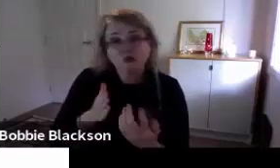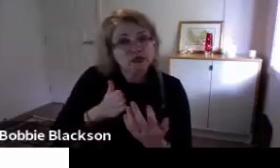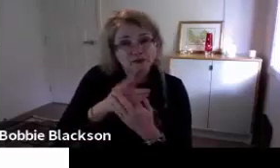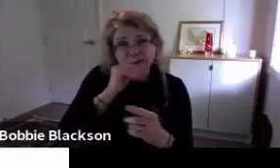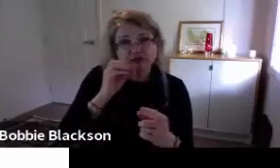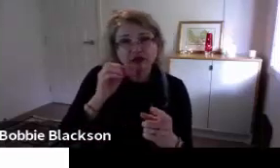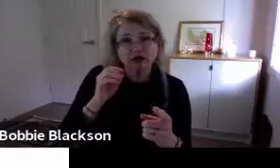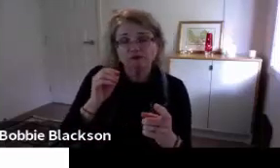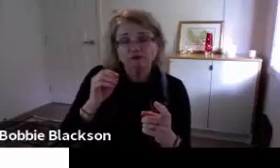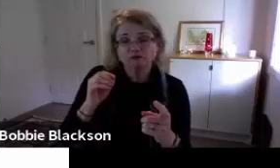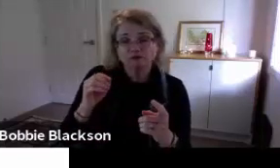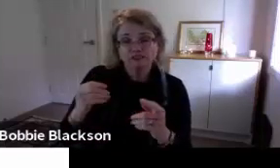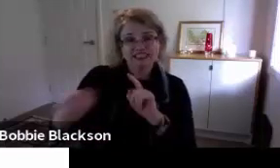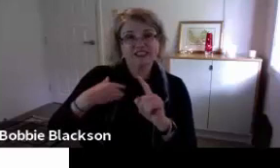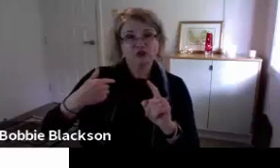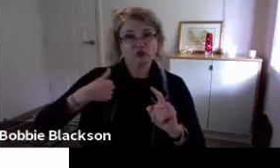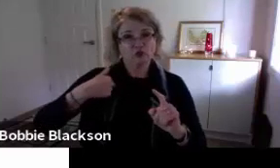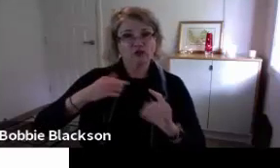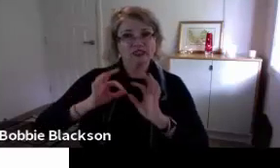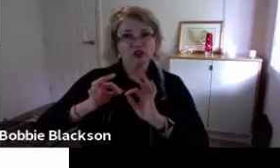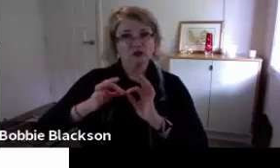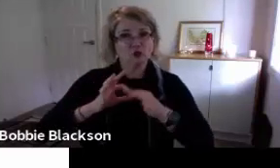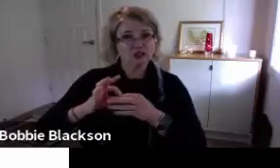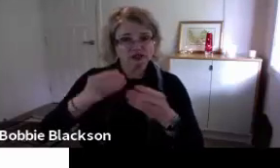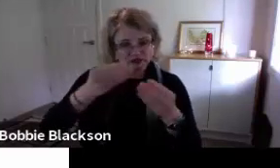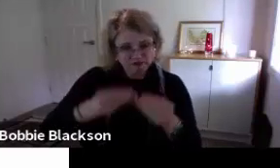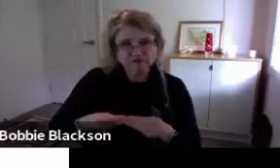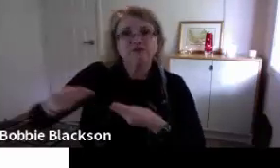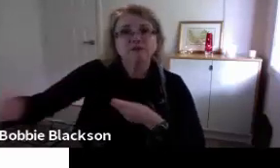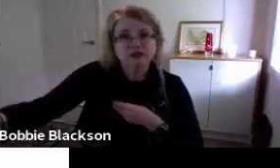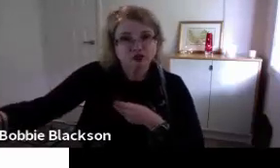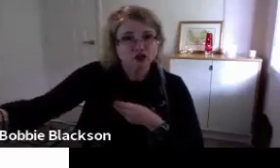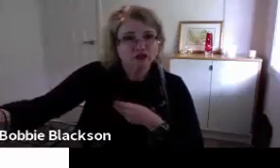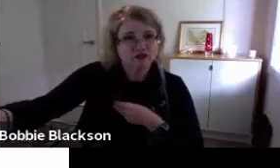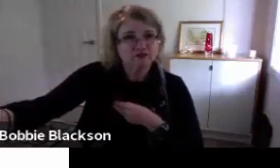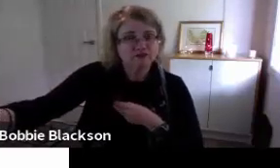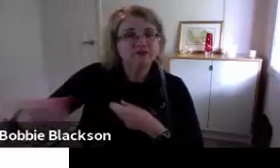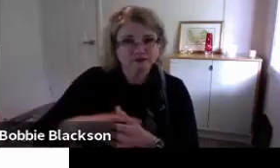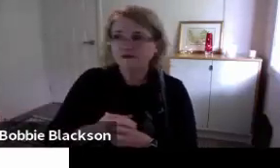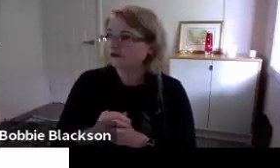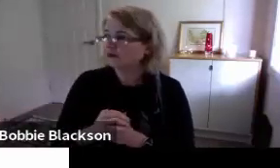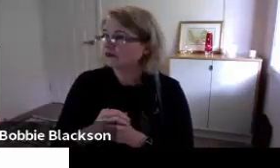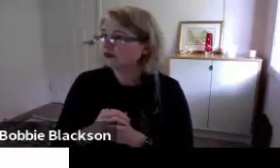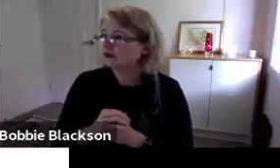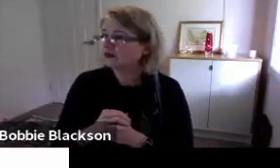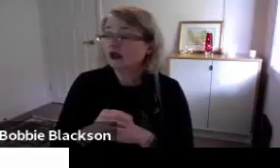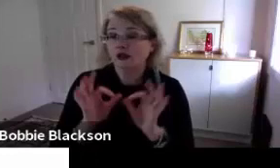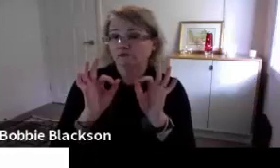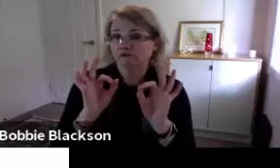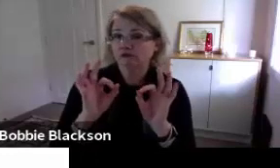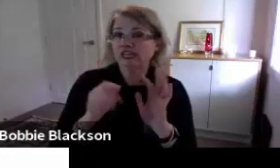and it's important for the interpreter to read the preparation of the course.